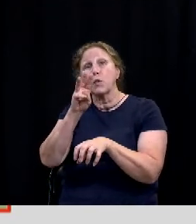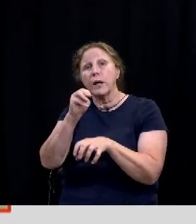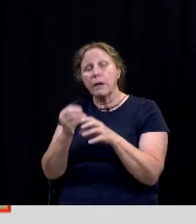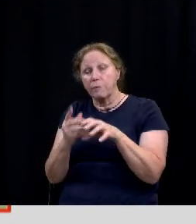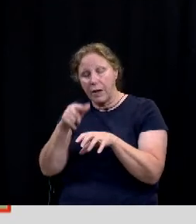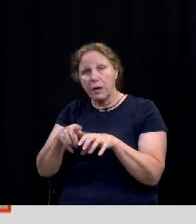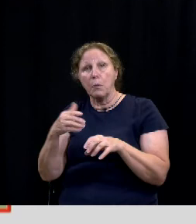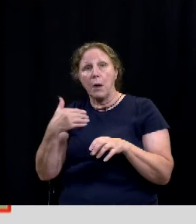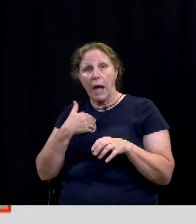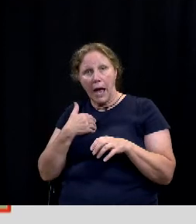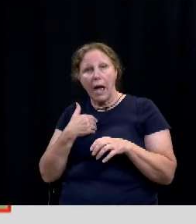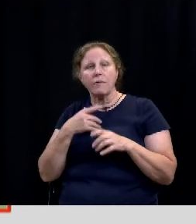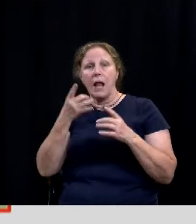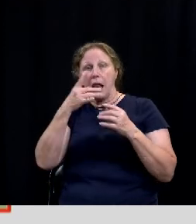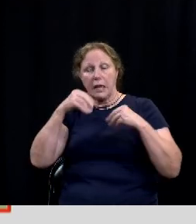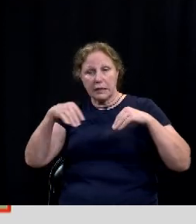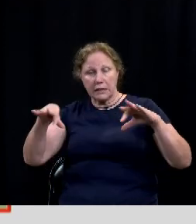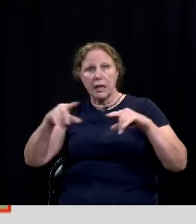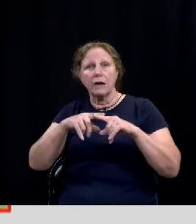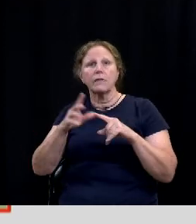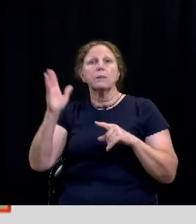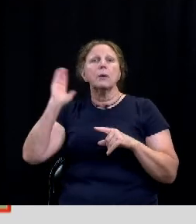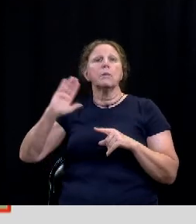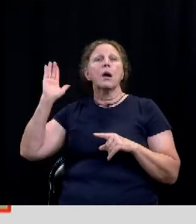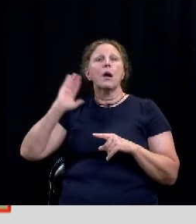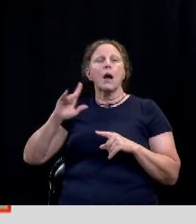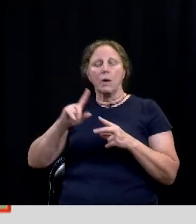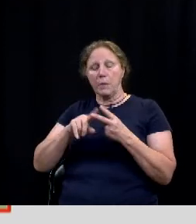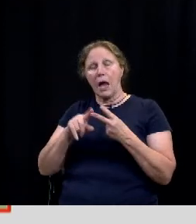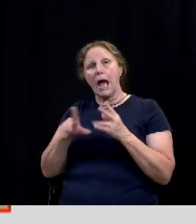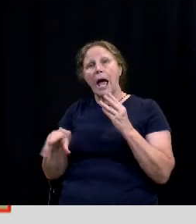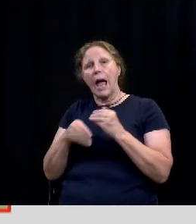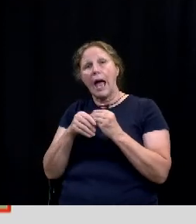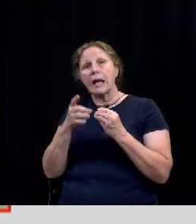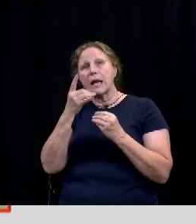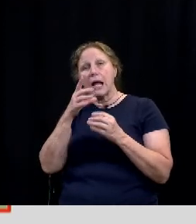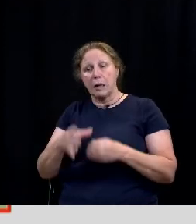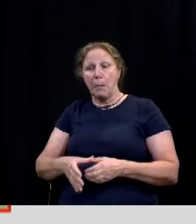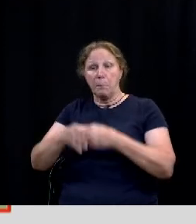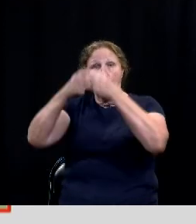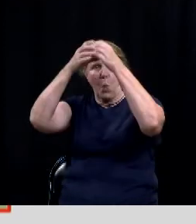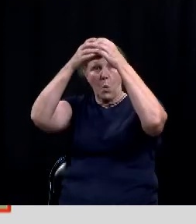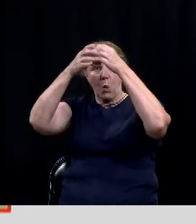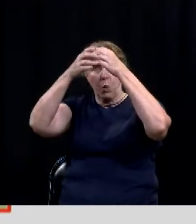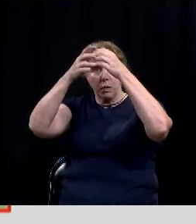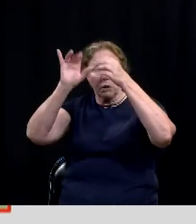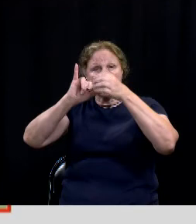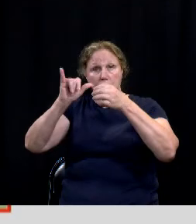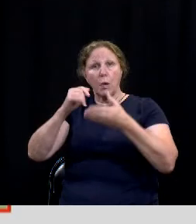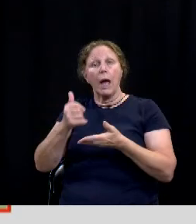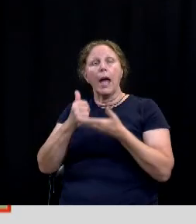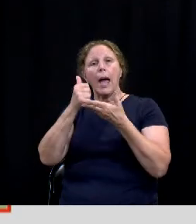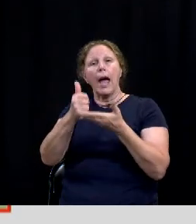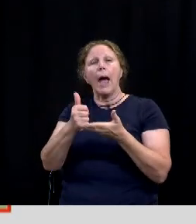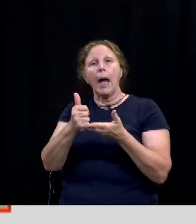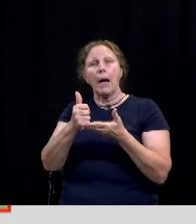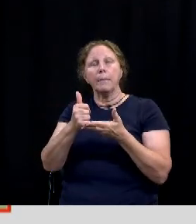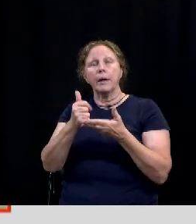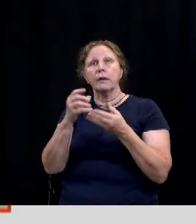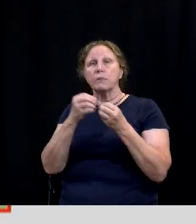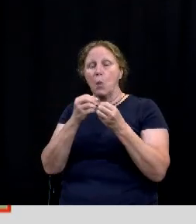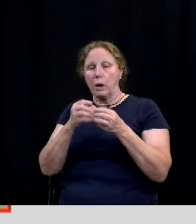lighting uh carried on from the previous year but we'll also be adding some lighted pole mount elements uh to help give a vertical